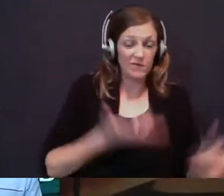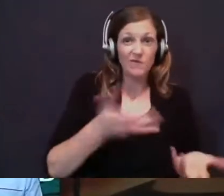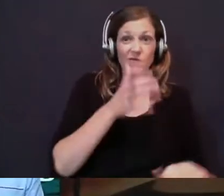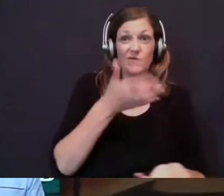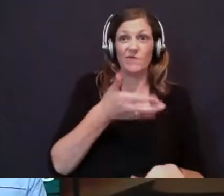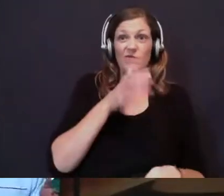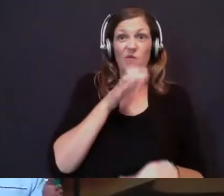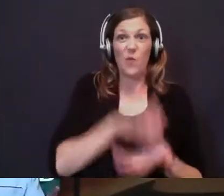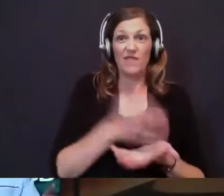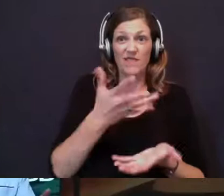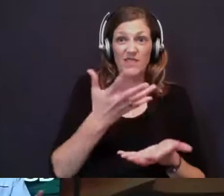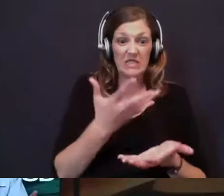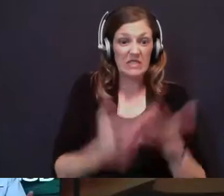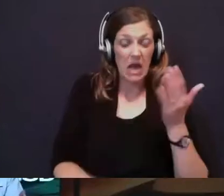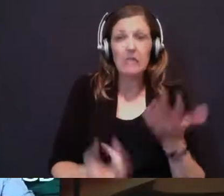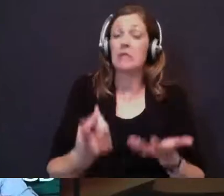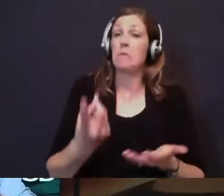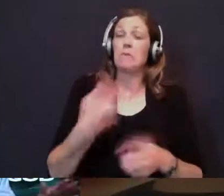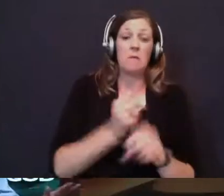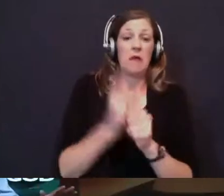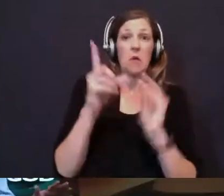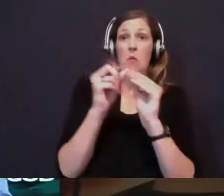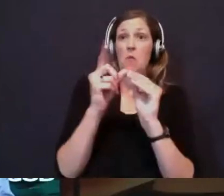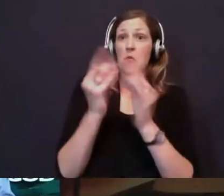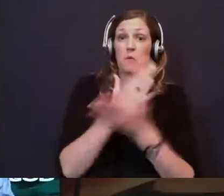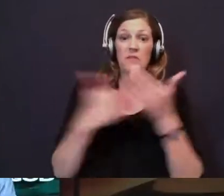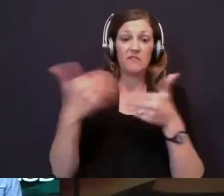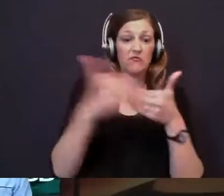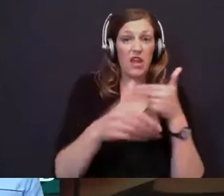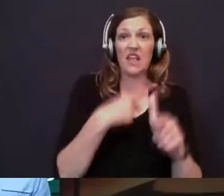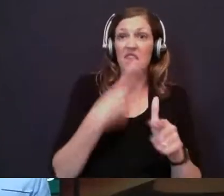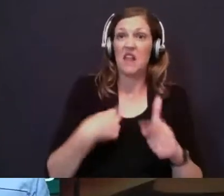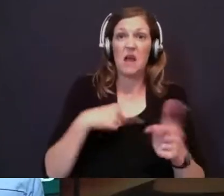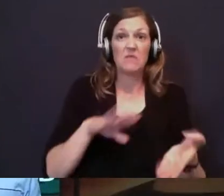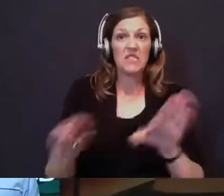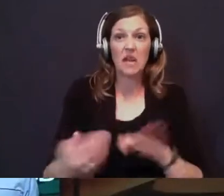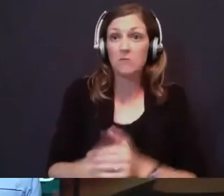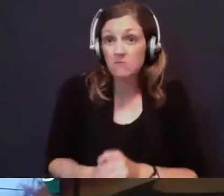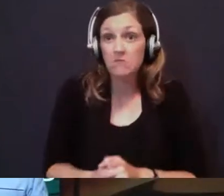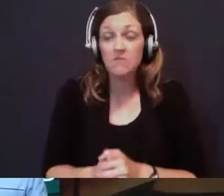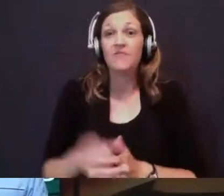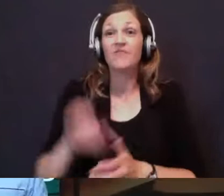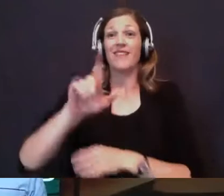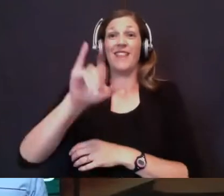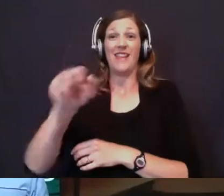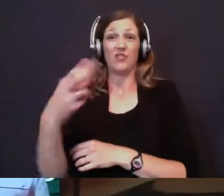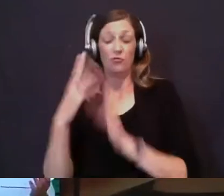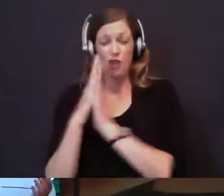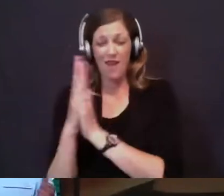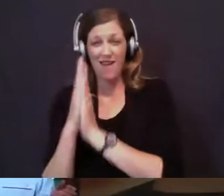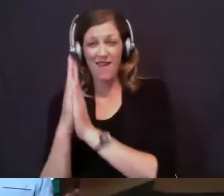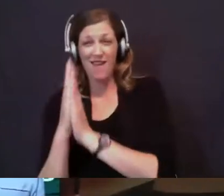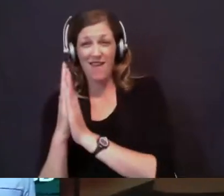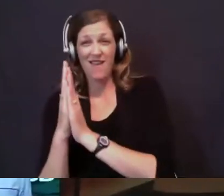Elijah, I'm going to make one more piece of bread, and then my family is dead. And Elijah prays, and as she makes the bread, the